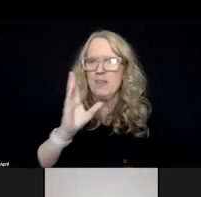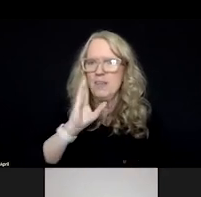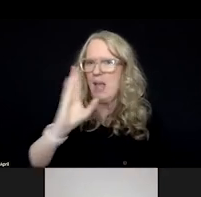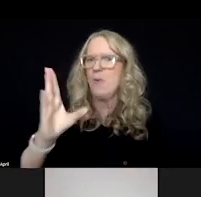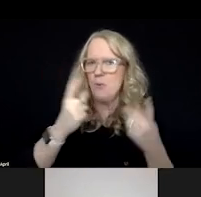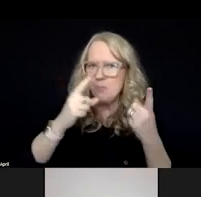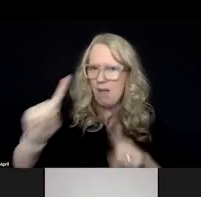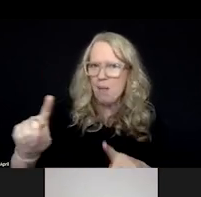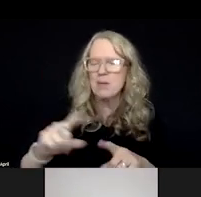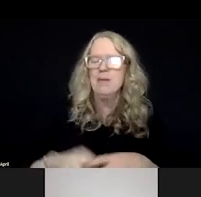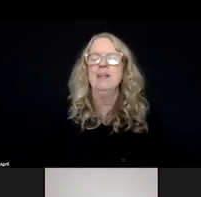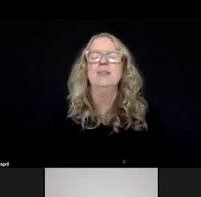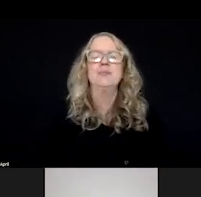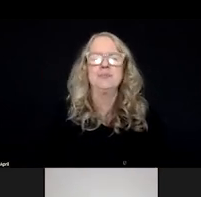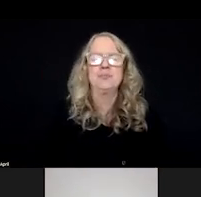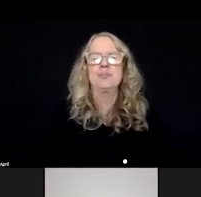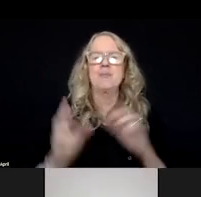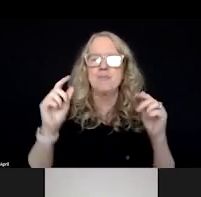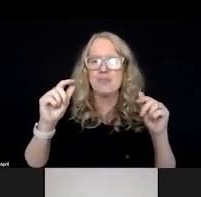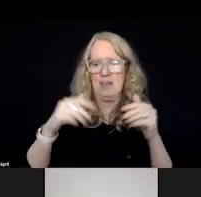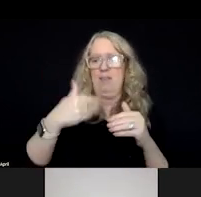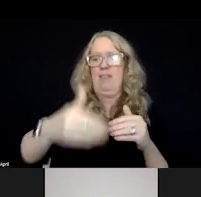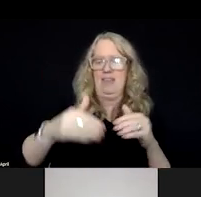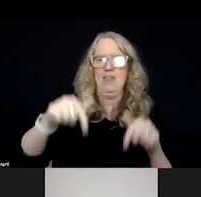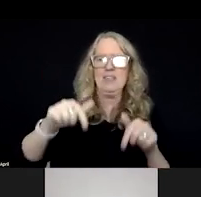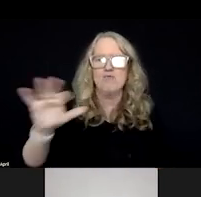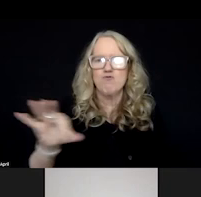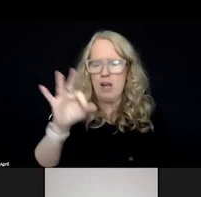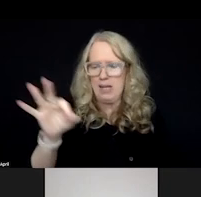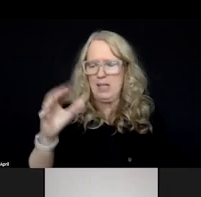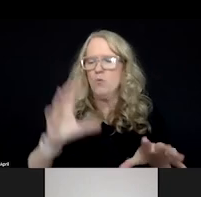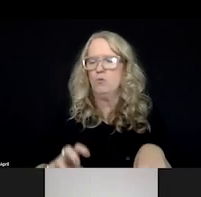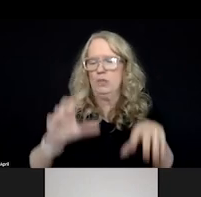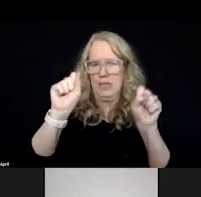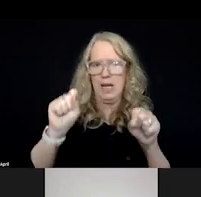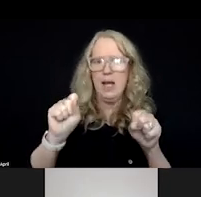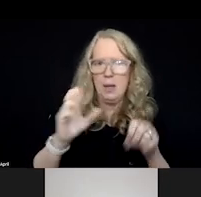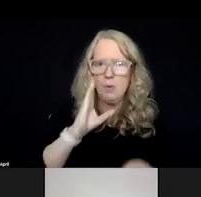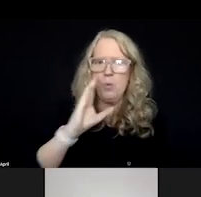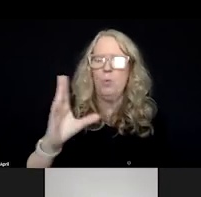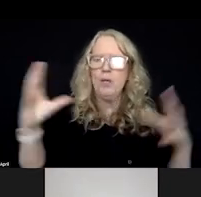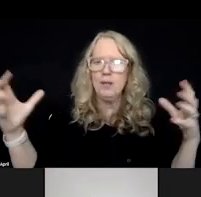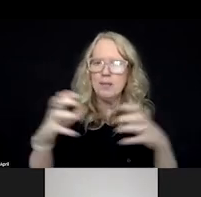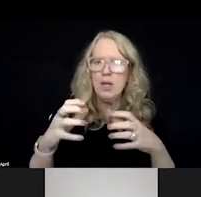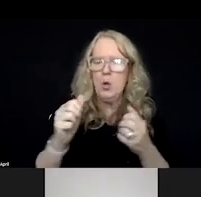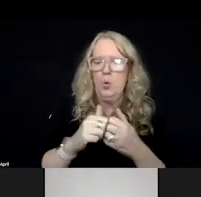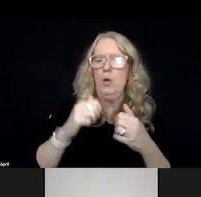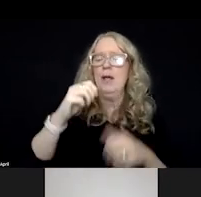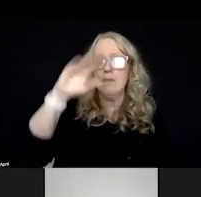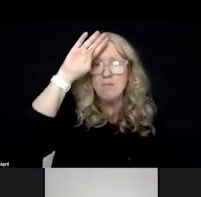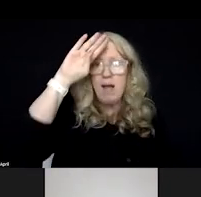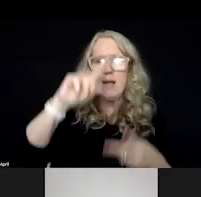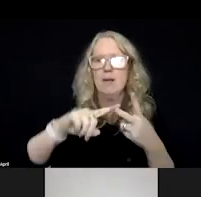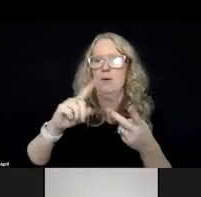this coming Friday. We are hosting a convening with fire and emergency